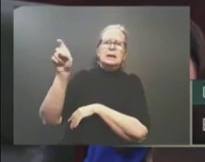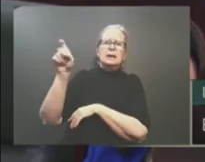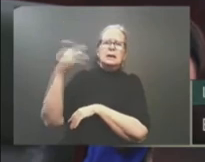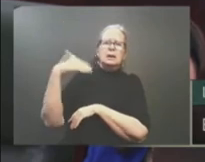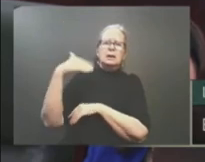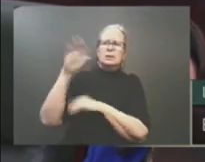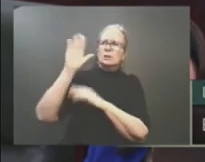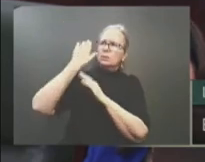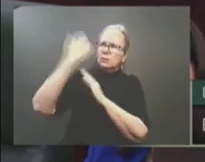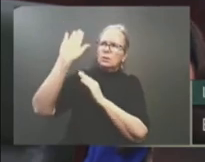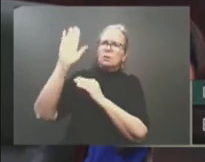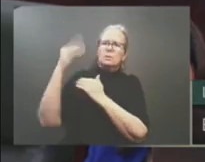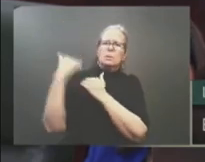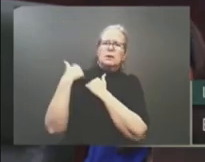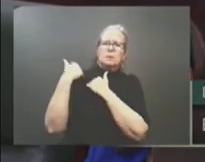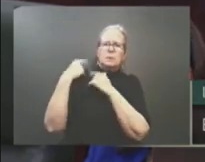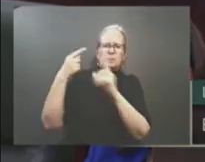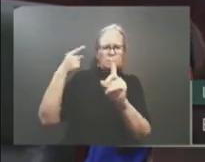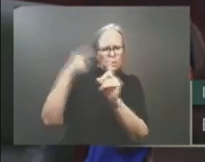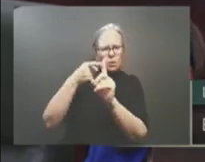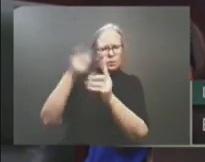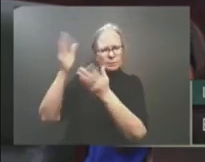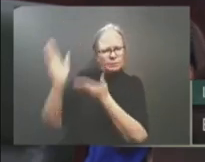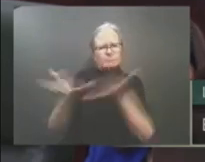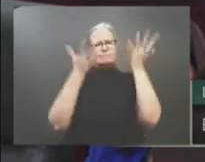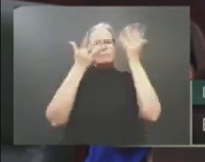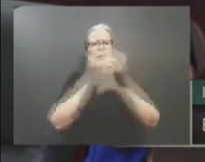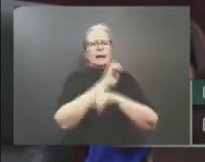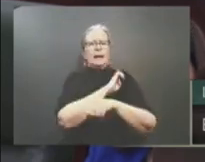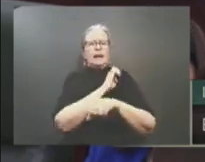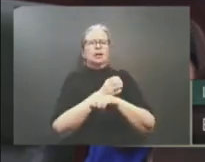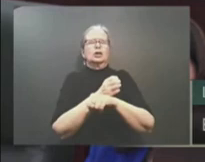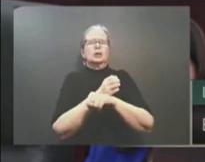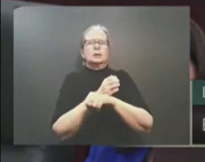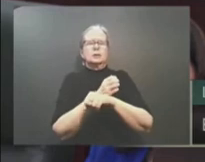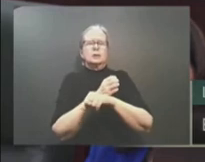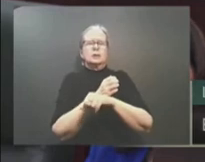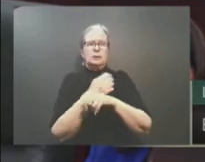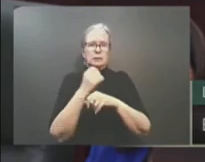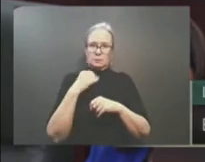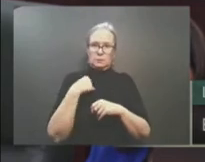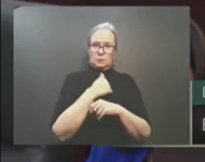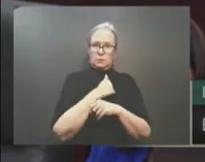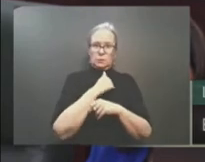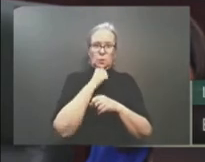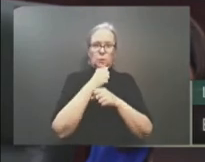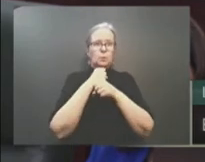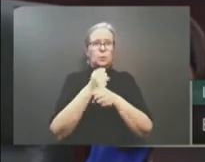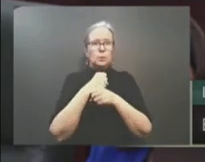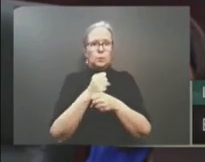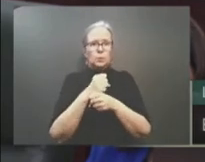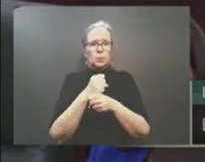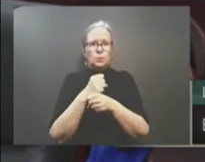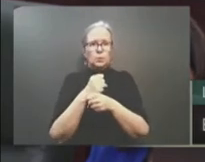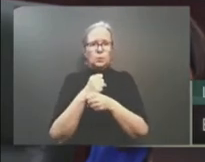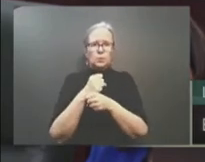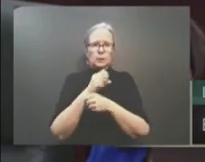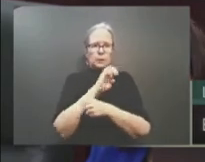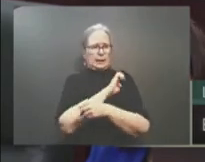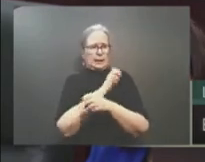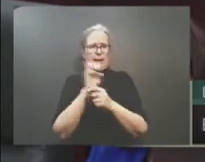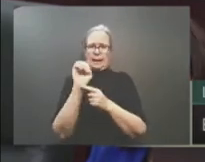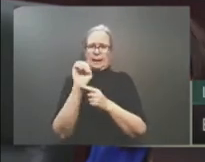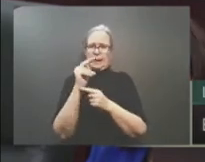fails to maximize responsibly produced energy production, we're not only failing Canadians, we're contributing to massive